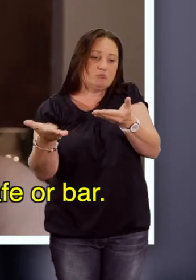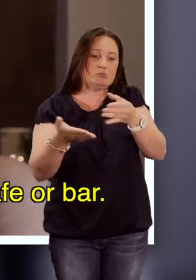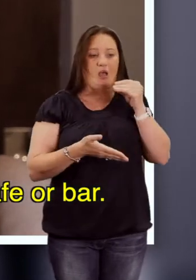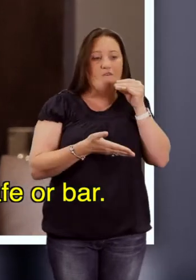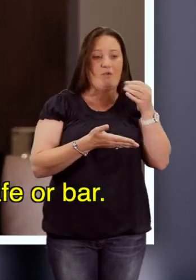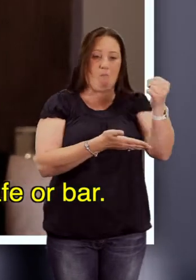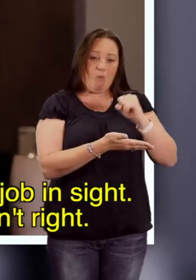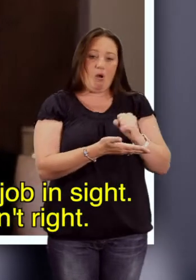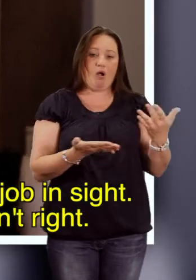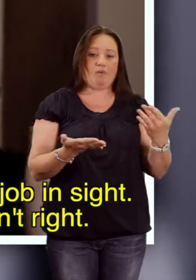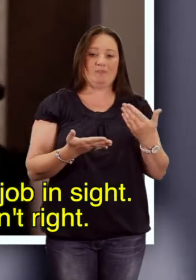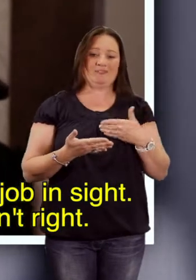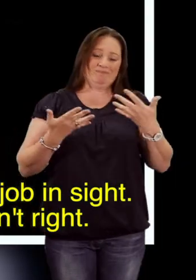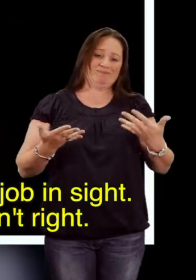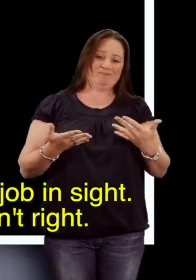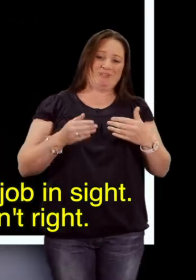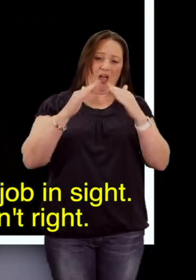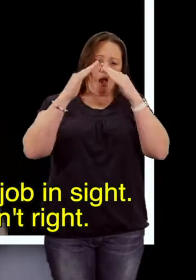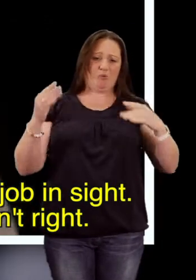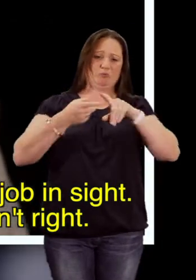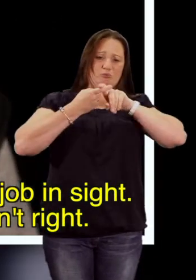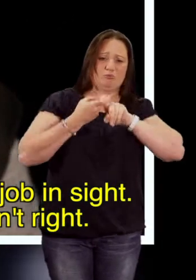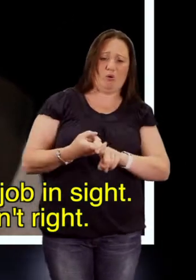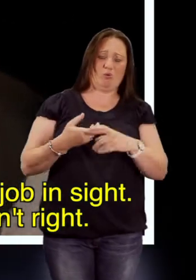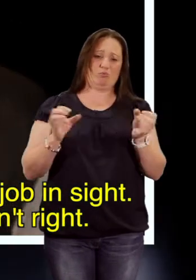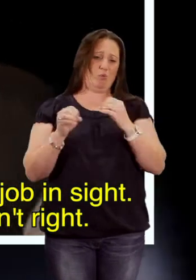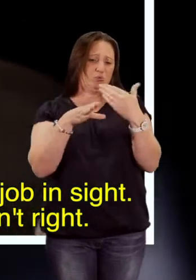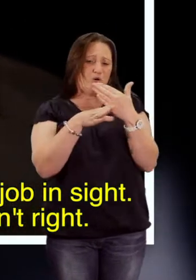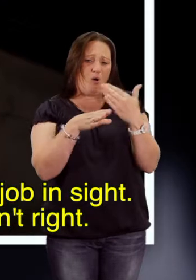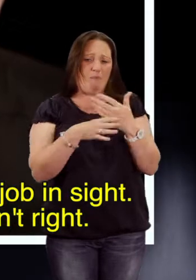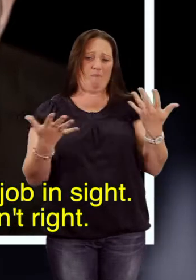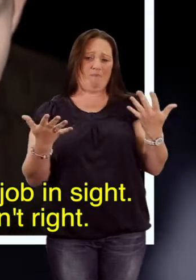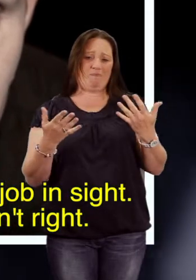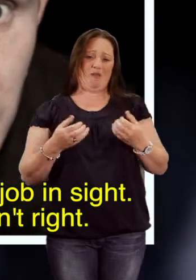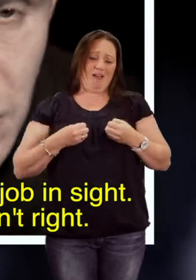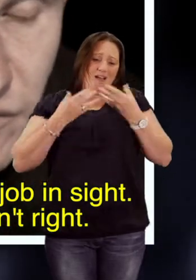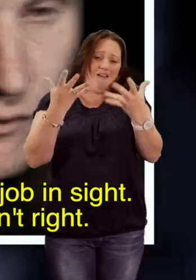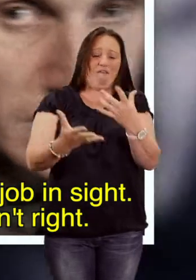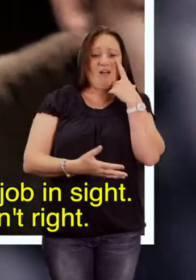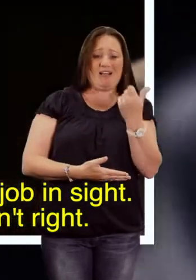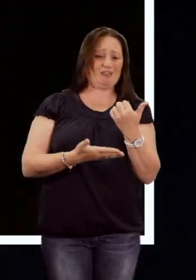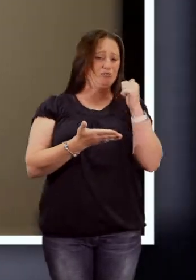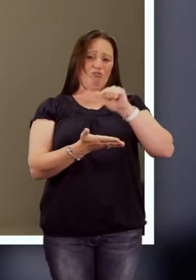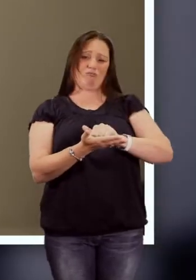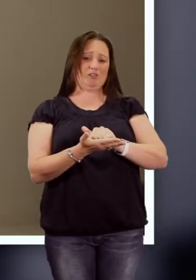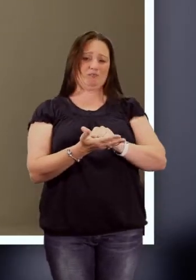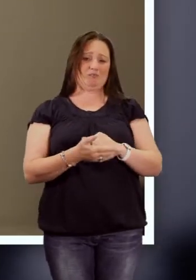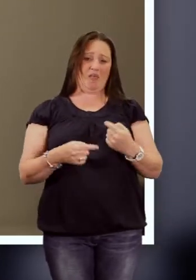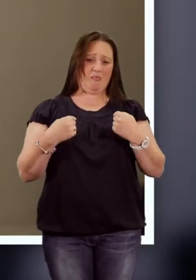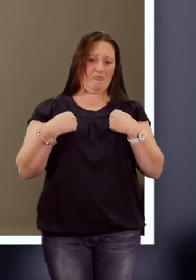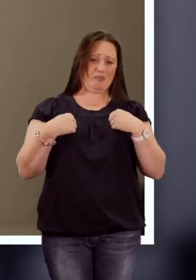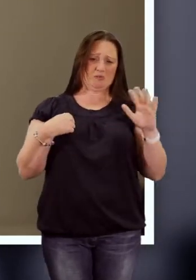coffee or bar. Instead I'm stuck in this house. No job in sight. I've got so much to give. This isn't right. Is